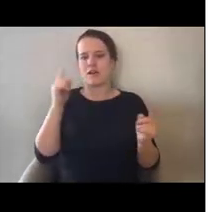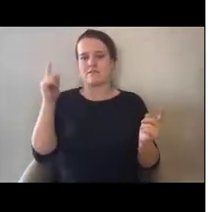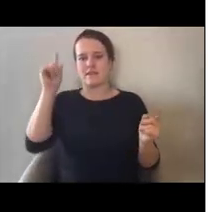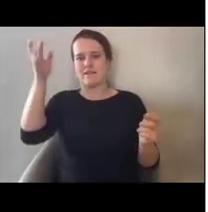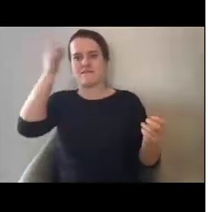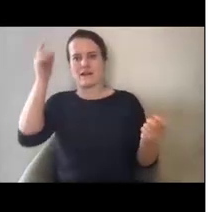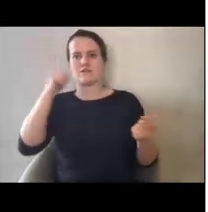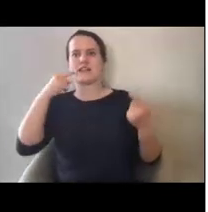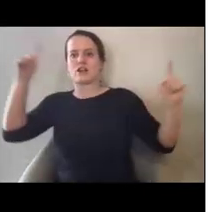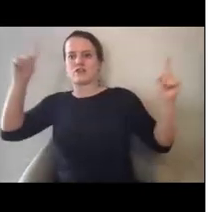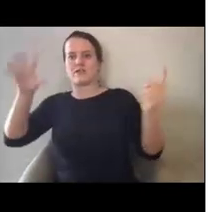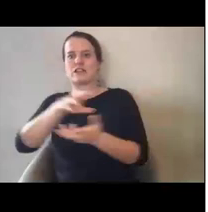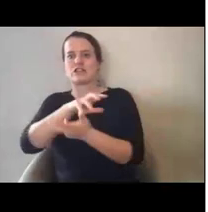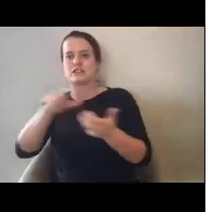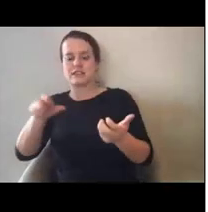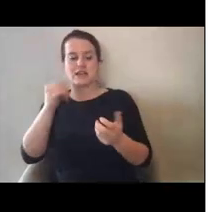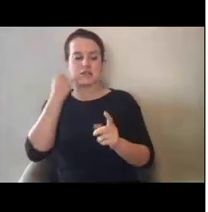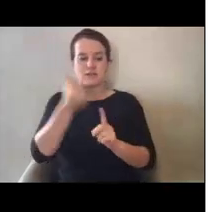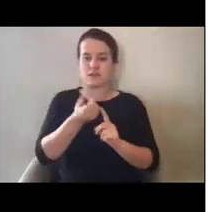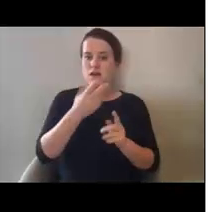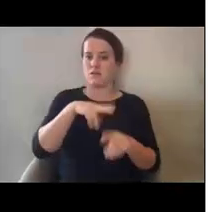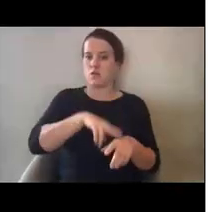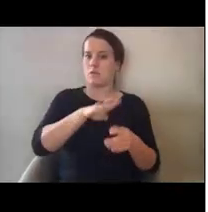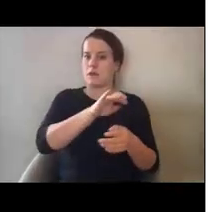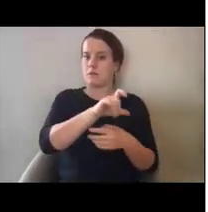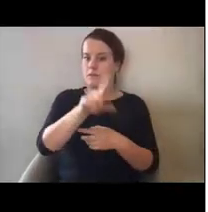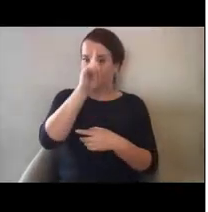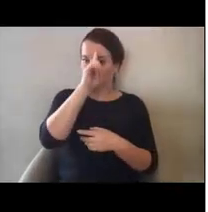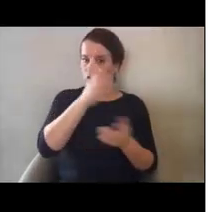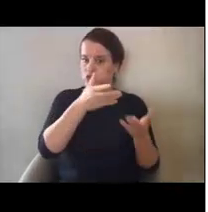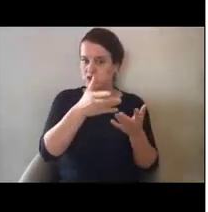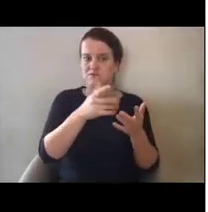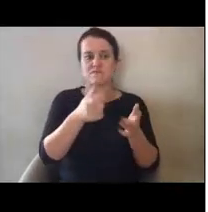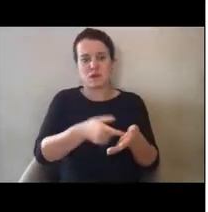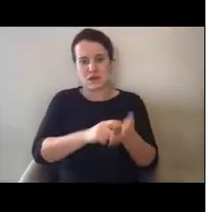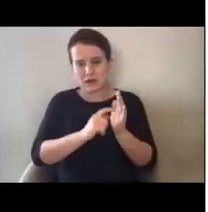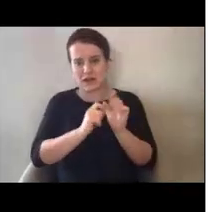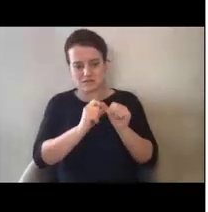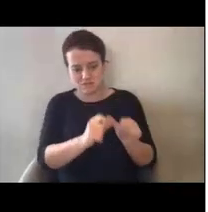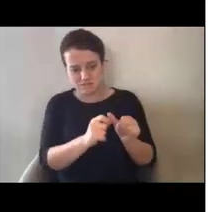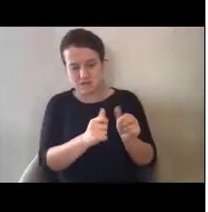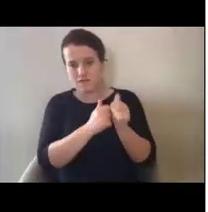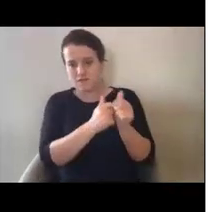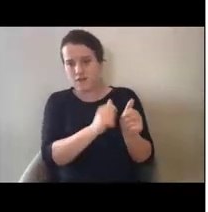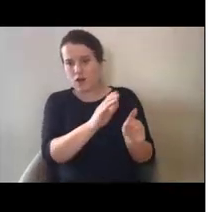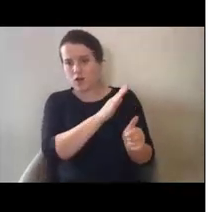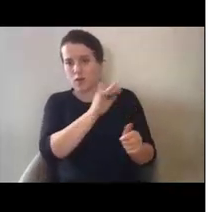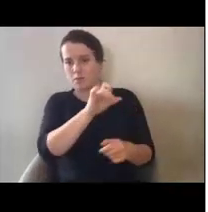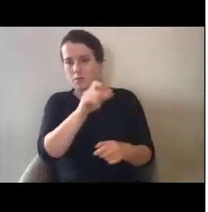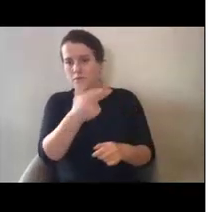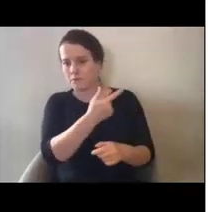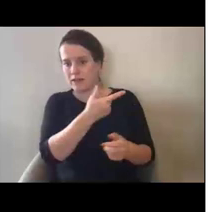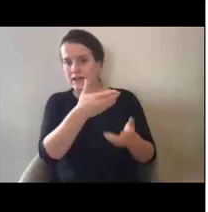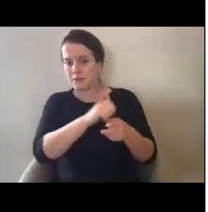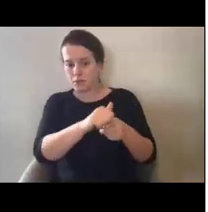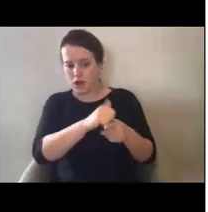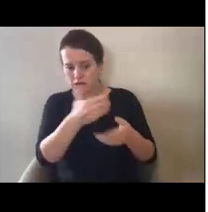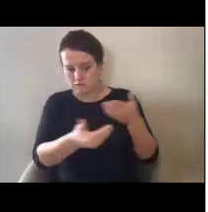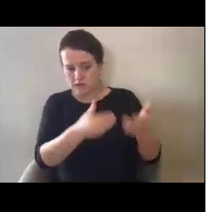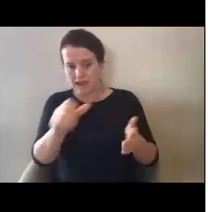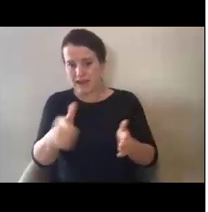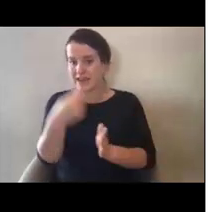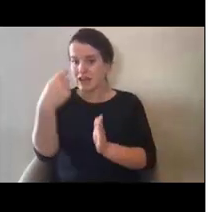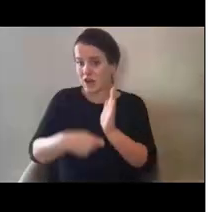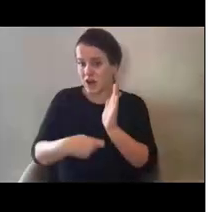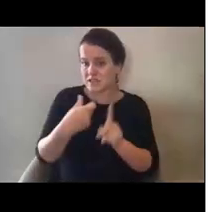normally bill for certain services, they are required to continue to follow those billing practices. And any costs that would